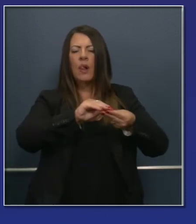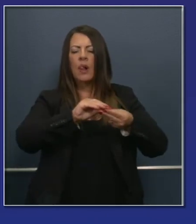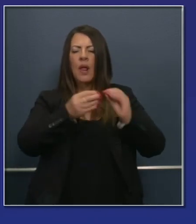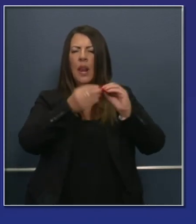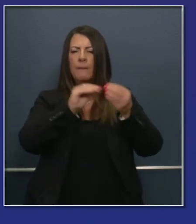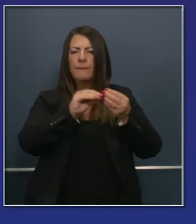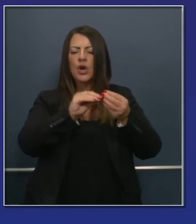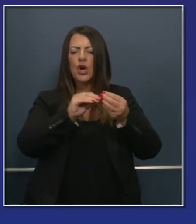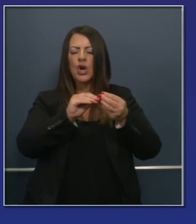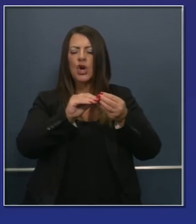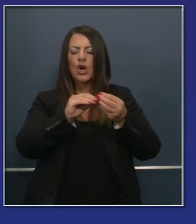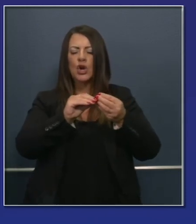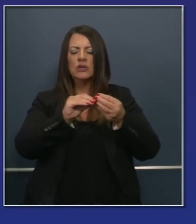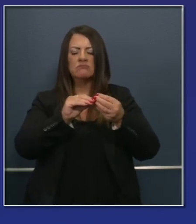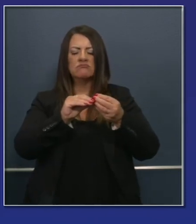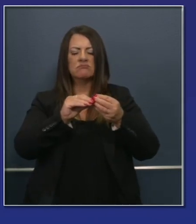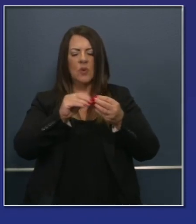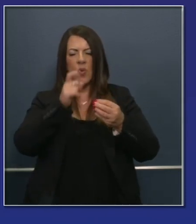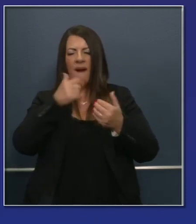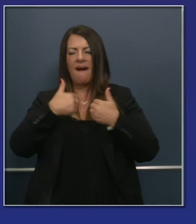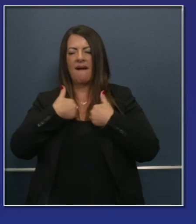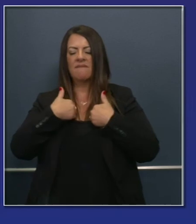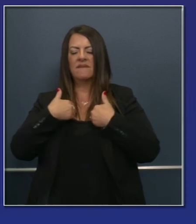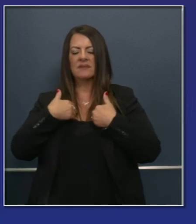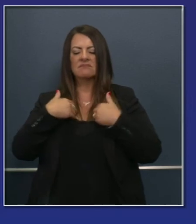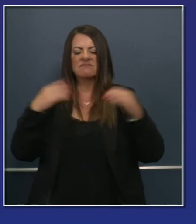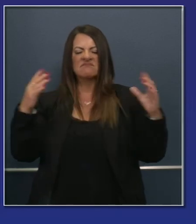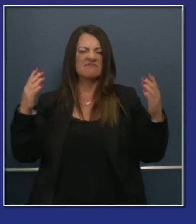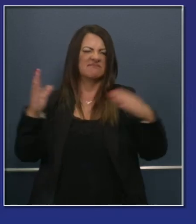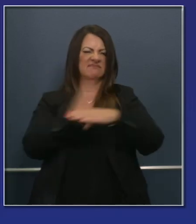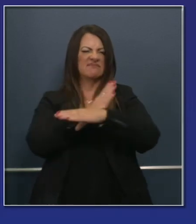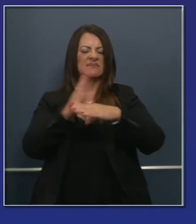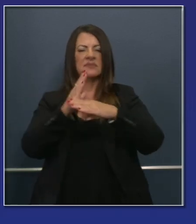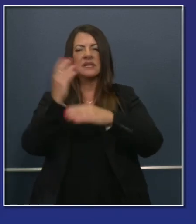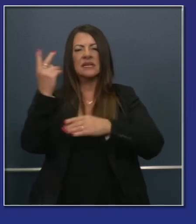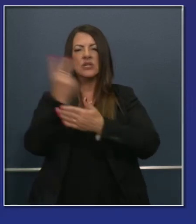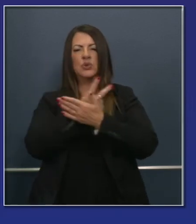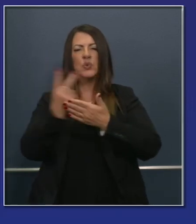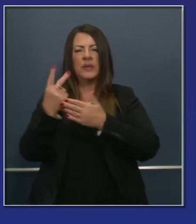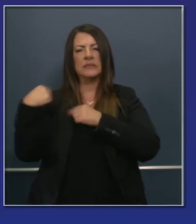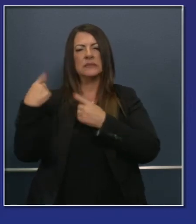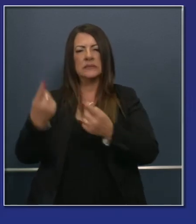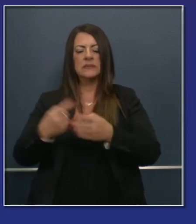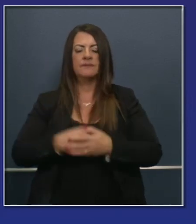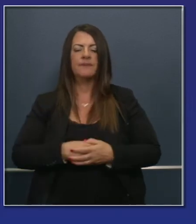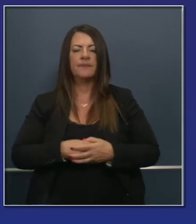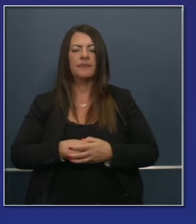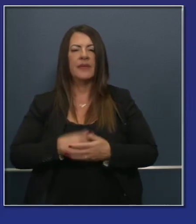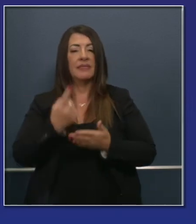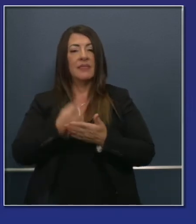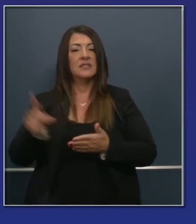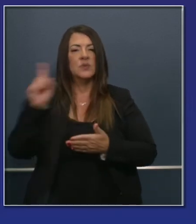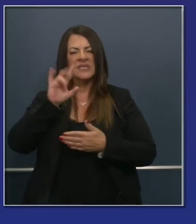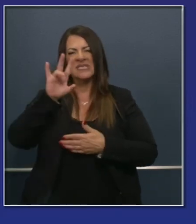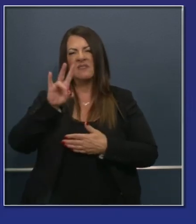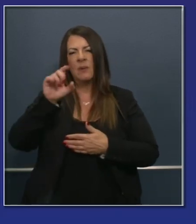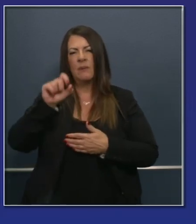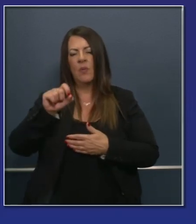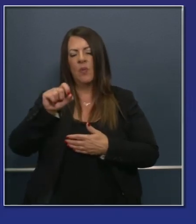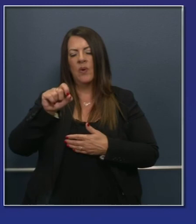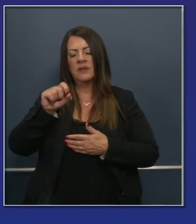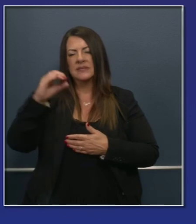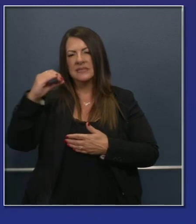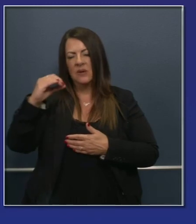the last 14-day period. Last time I presented the positivity rate, it was at 7.0%, today